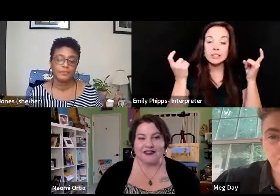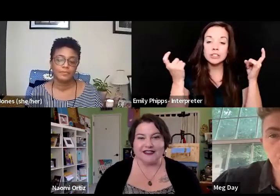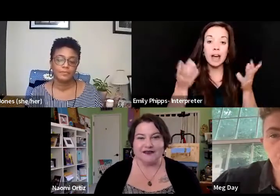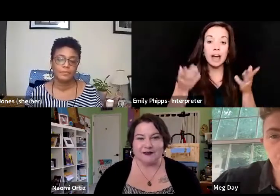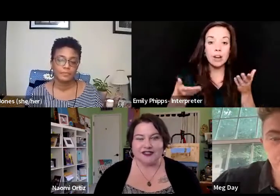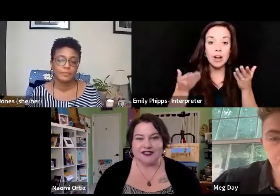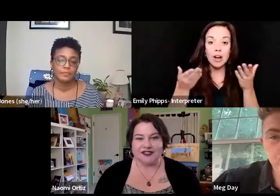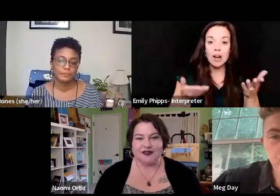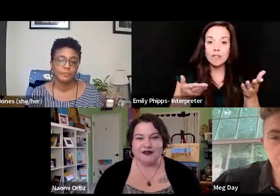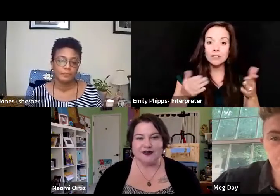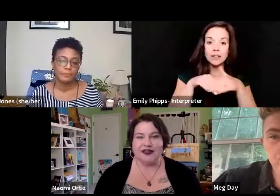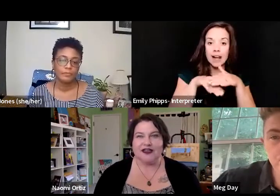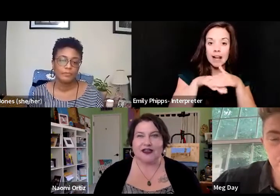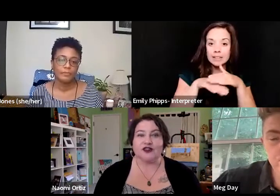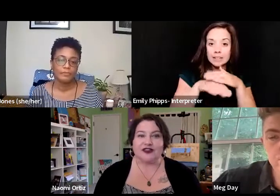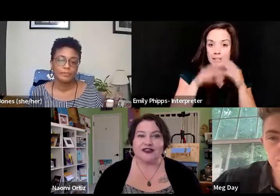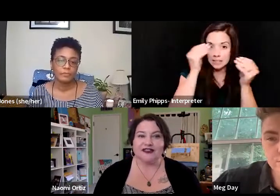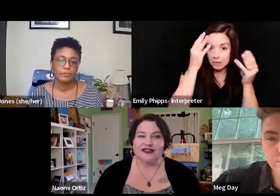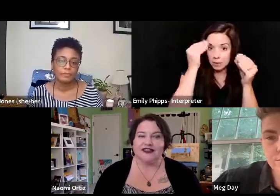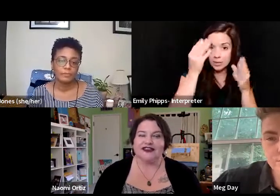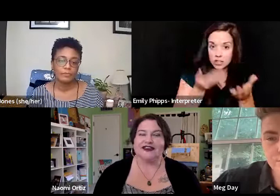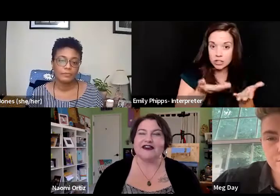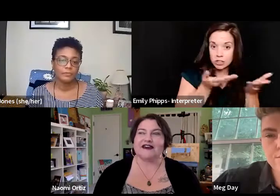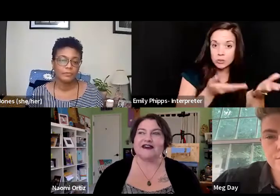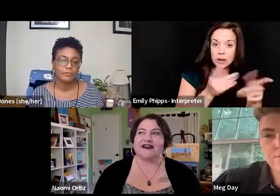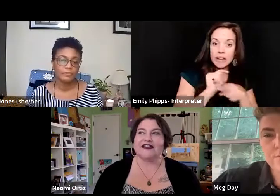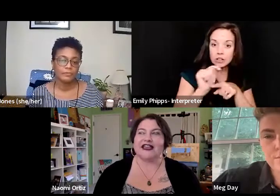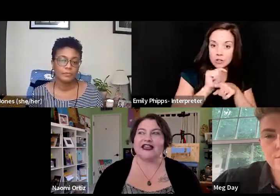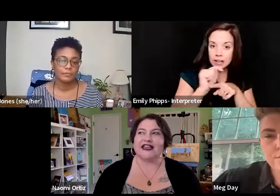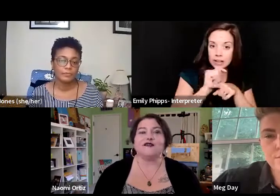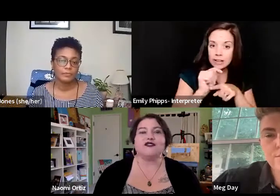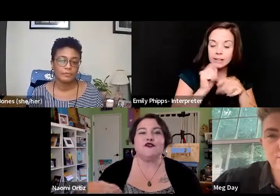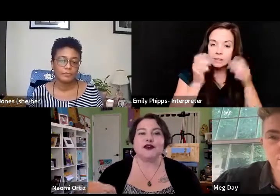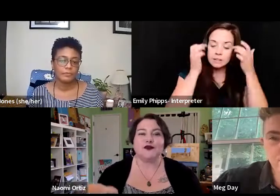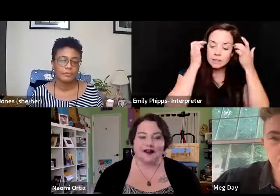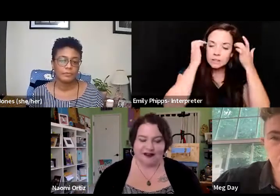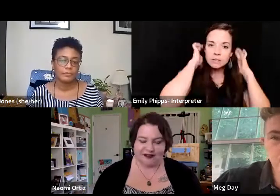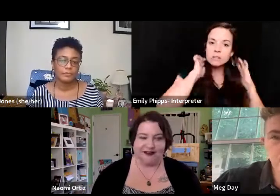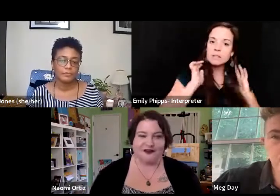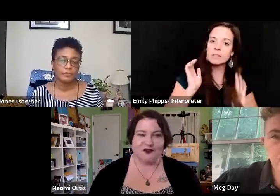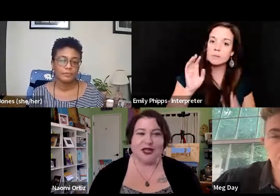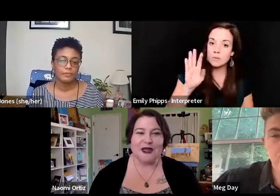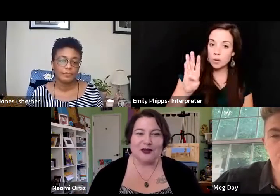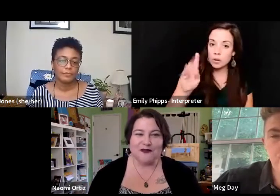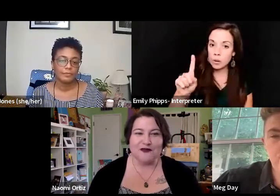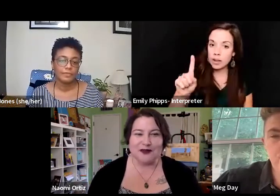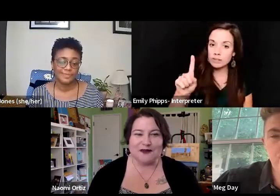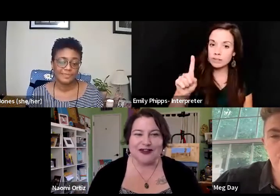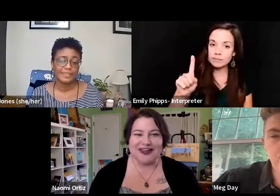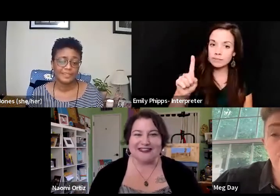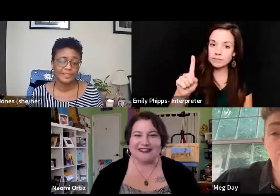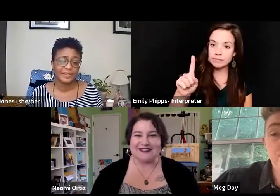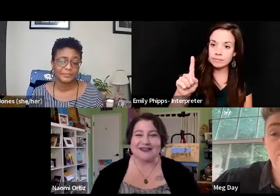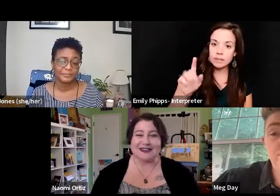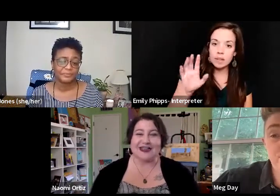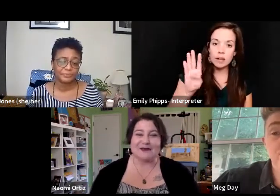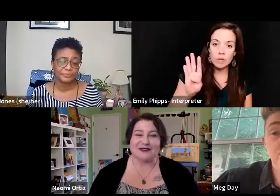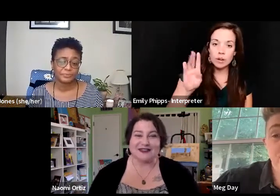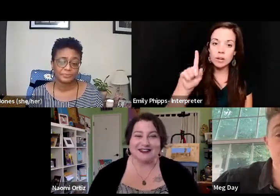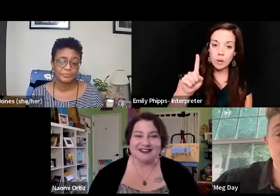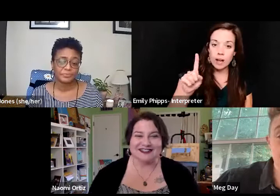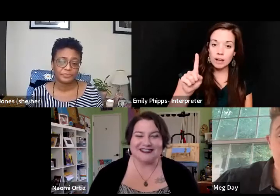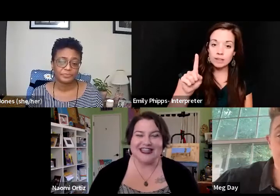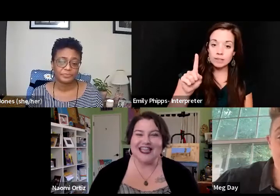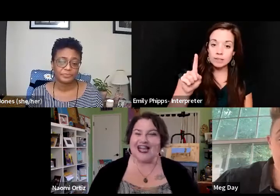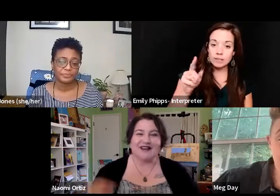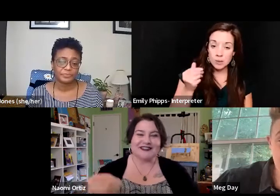access information to and training. Uh, and it was 41, 40, 41 entities within a couple